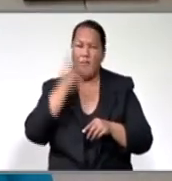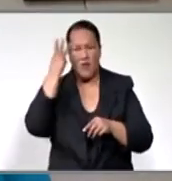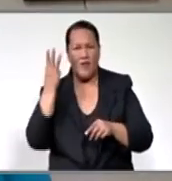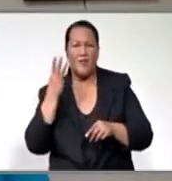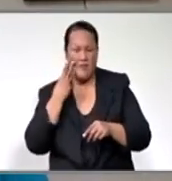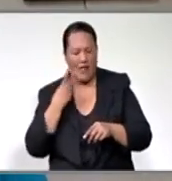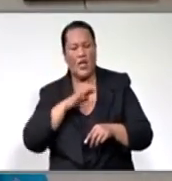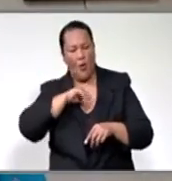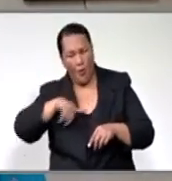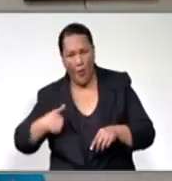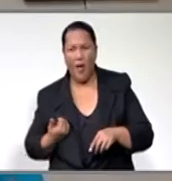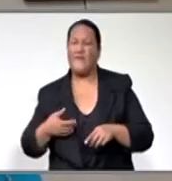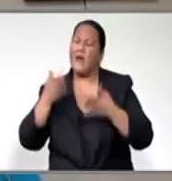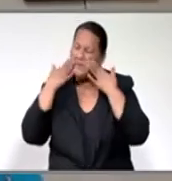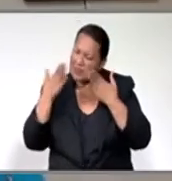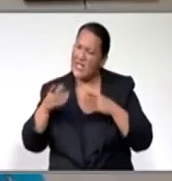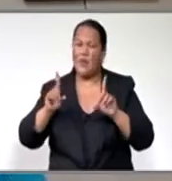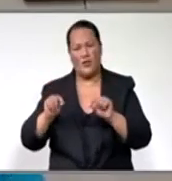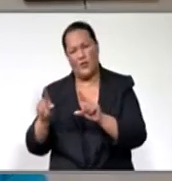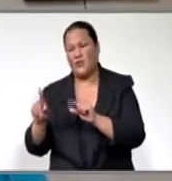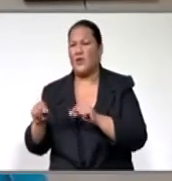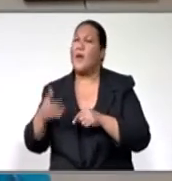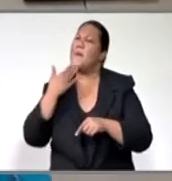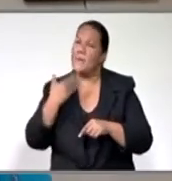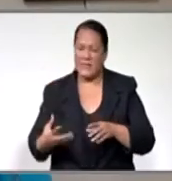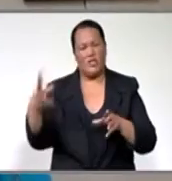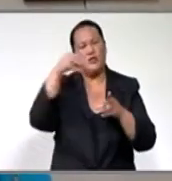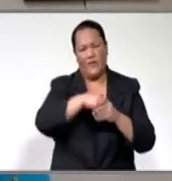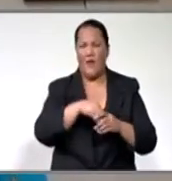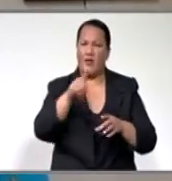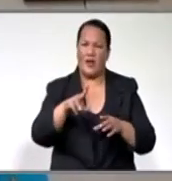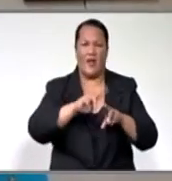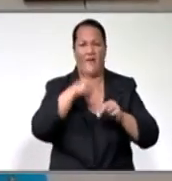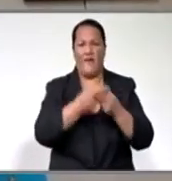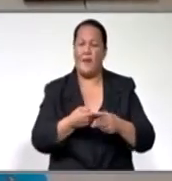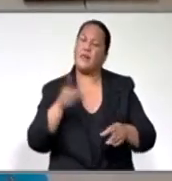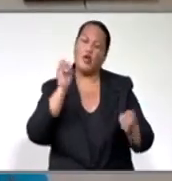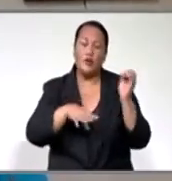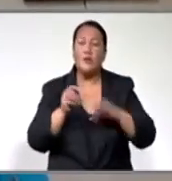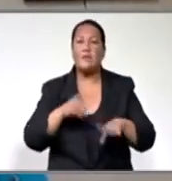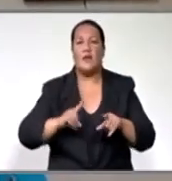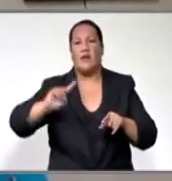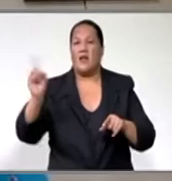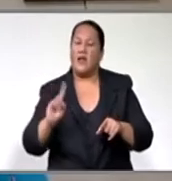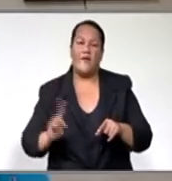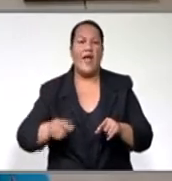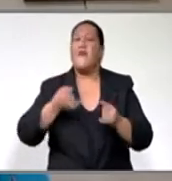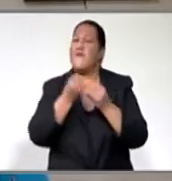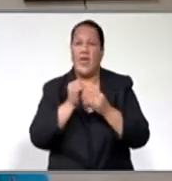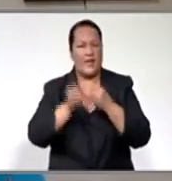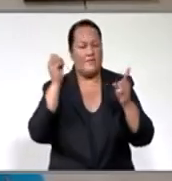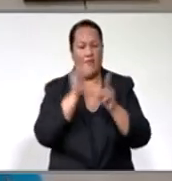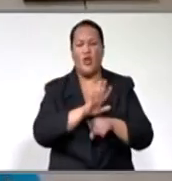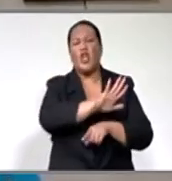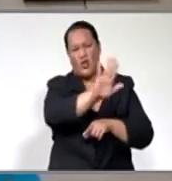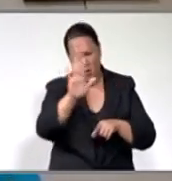house, what they are doing. Appreciate that. Help them. Be part of that family. Contribute. Your contribution is so important in